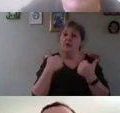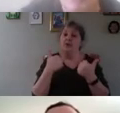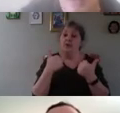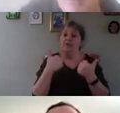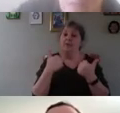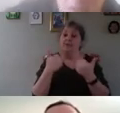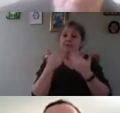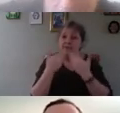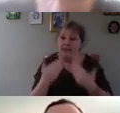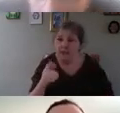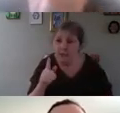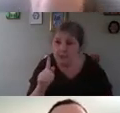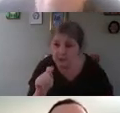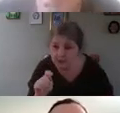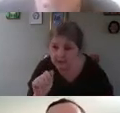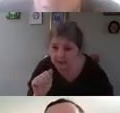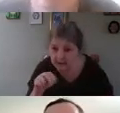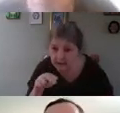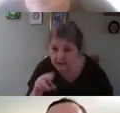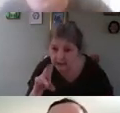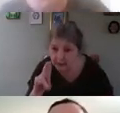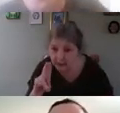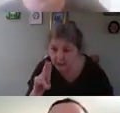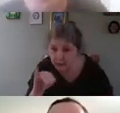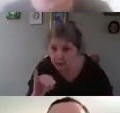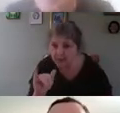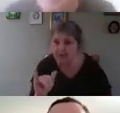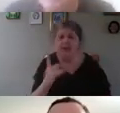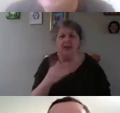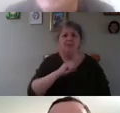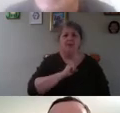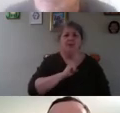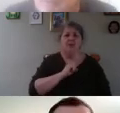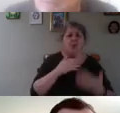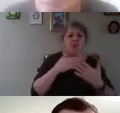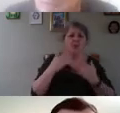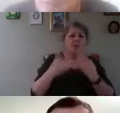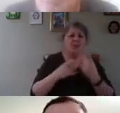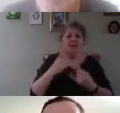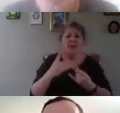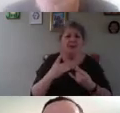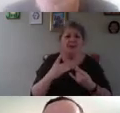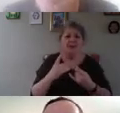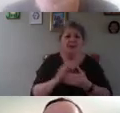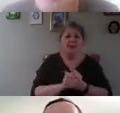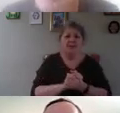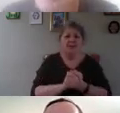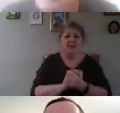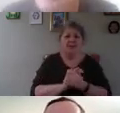a fantastic presentation I'm not sure Frank because what was going on what was going on